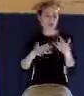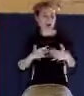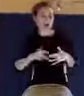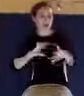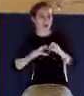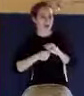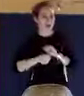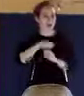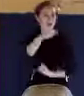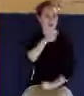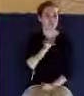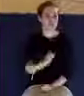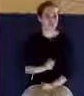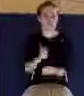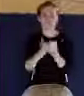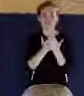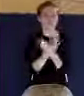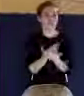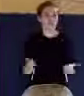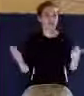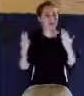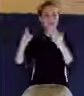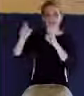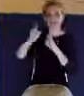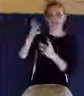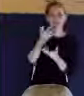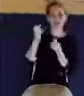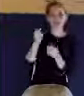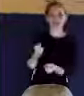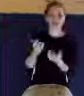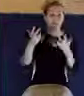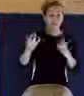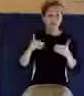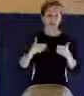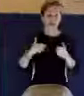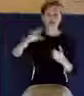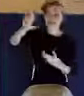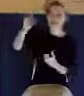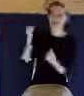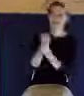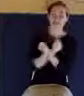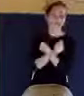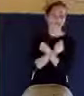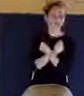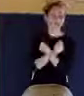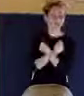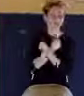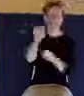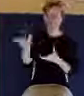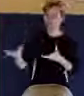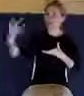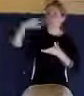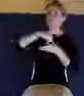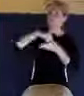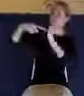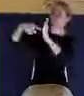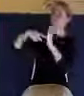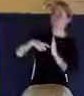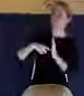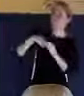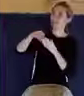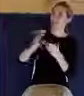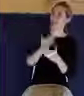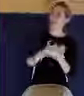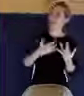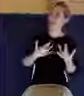go to translates into assurance that we have the love of God that has been shed abroad in our hearts. And